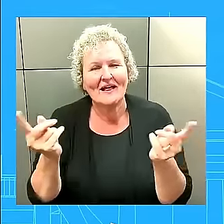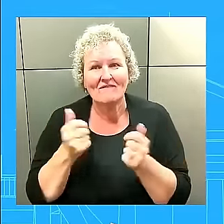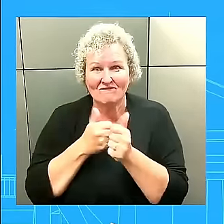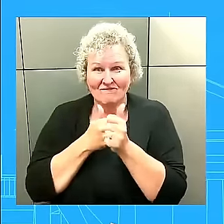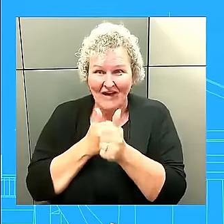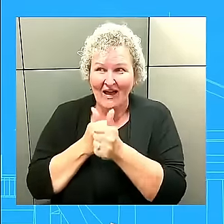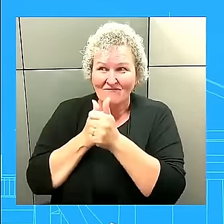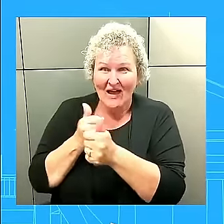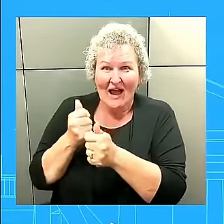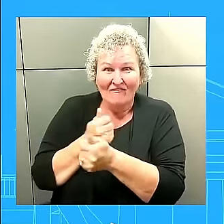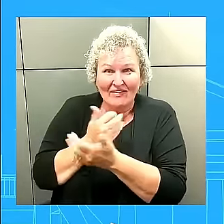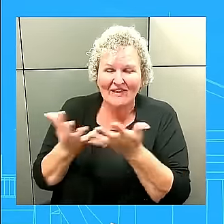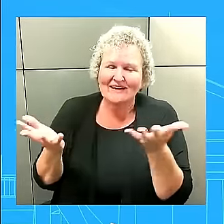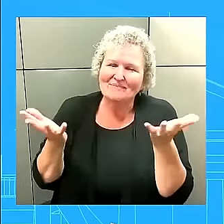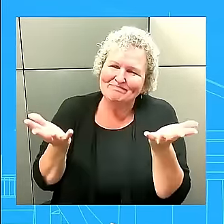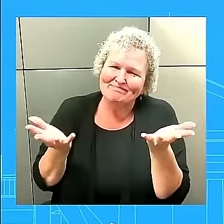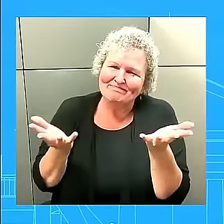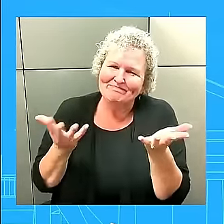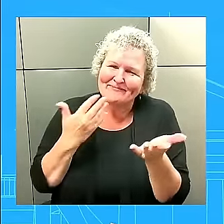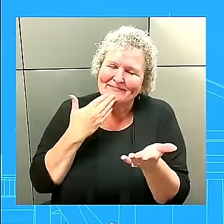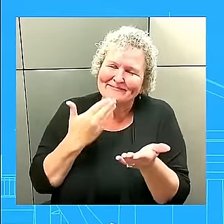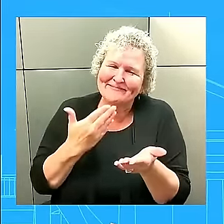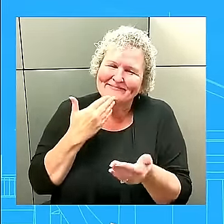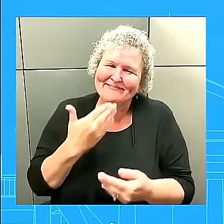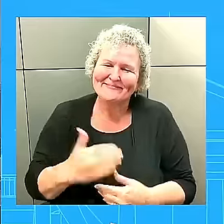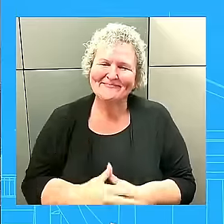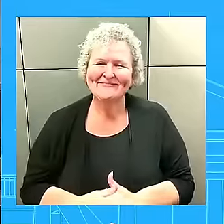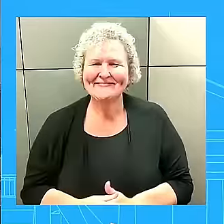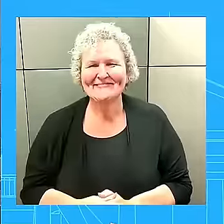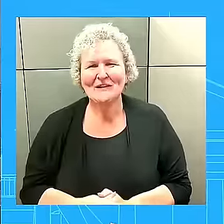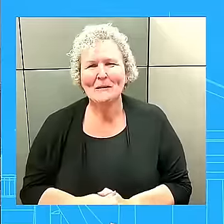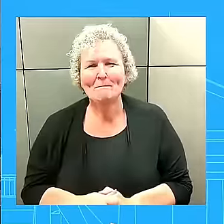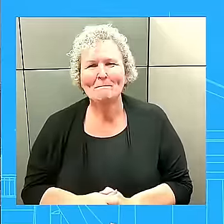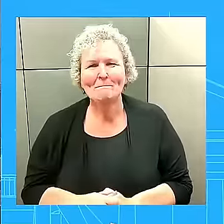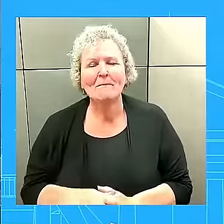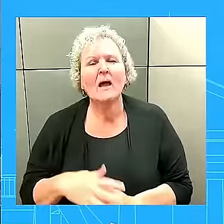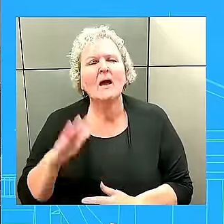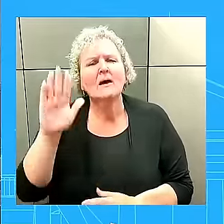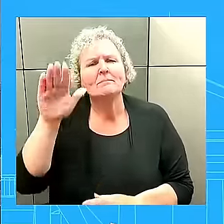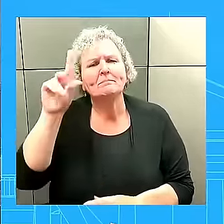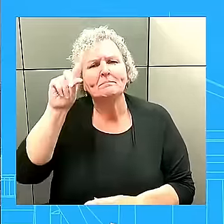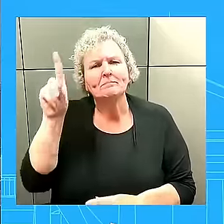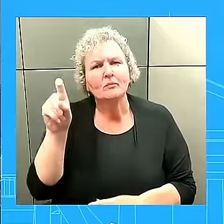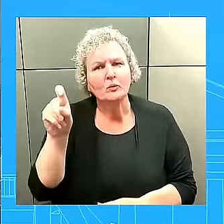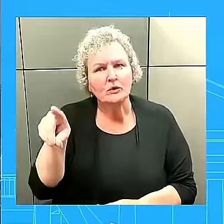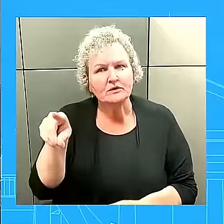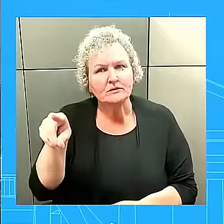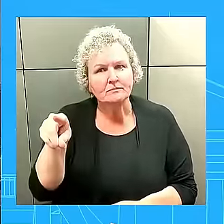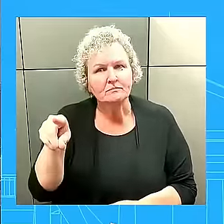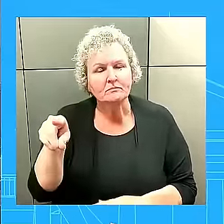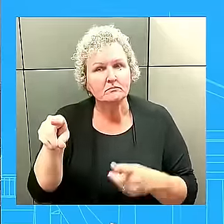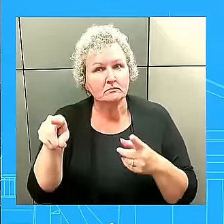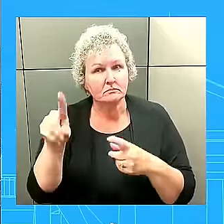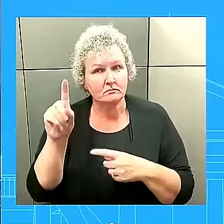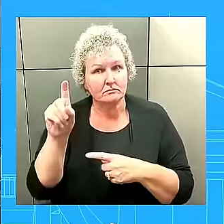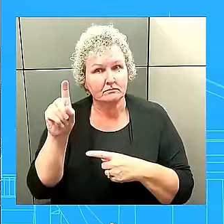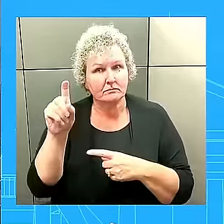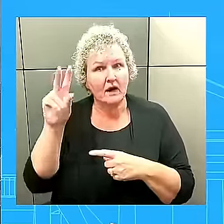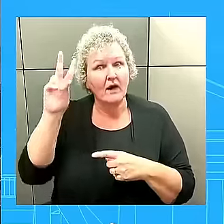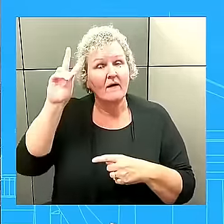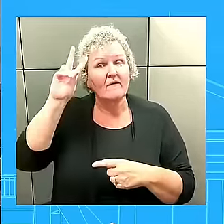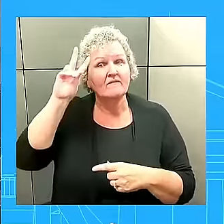Thanks, Karine. The former president described the vice president as lazy as hell yesterday. She had a day when she was not on the campaign trail.